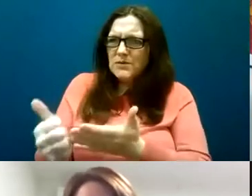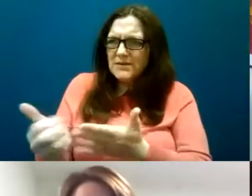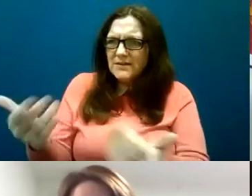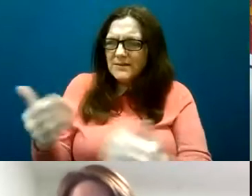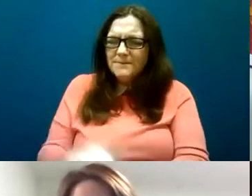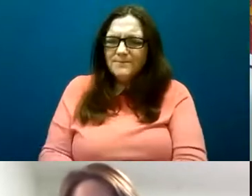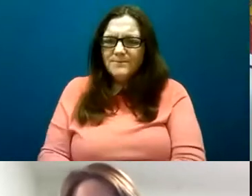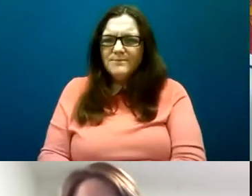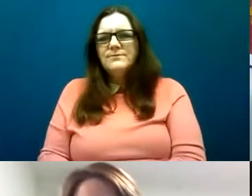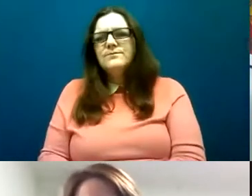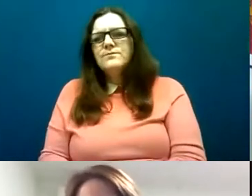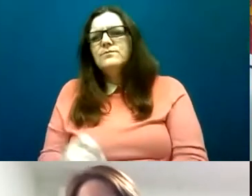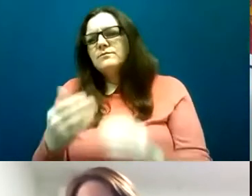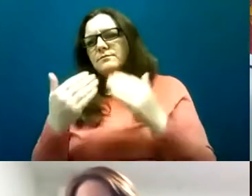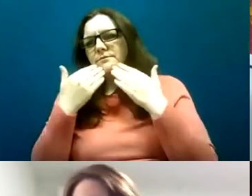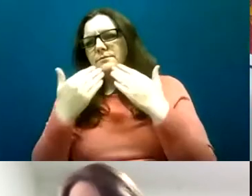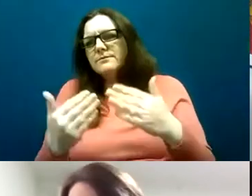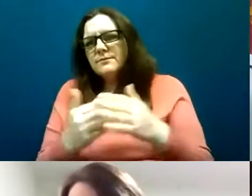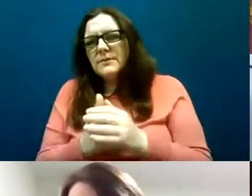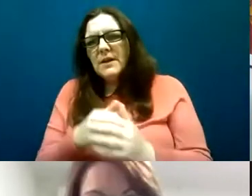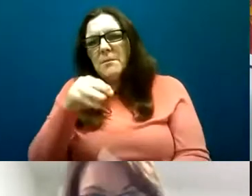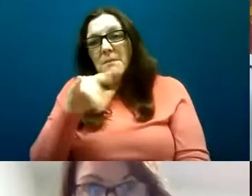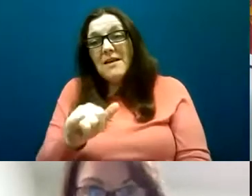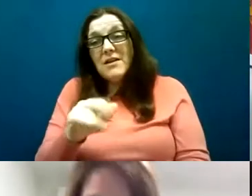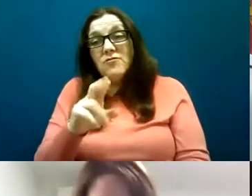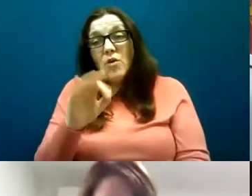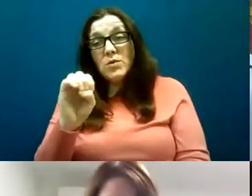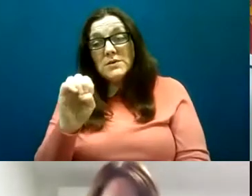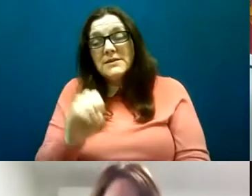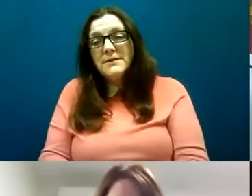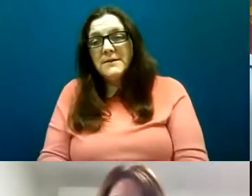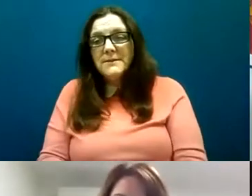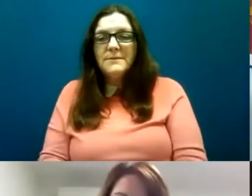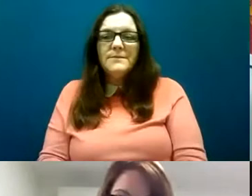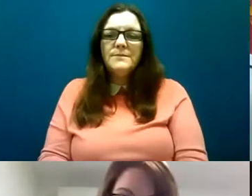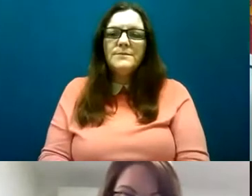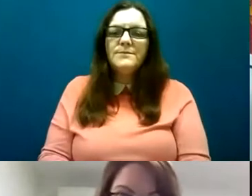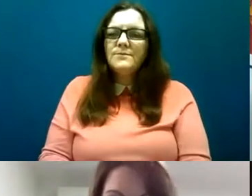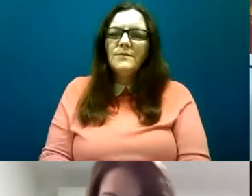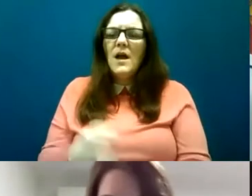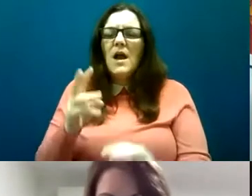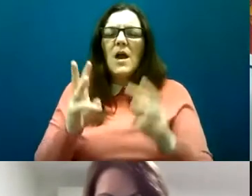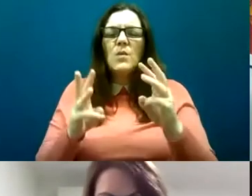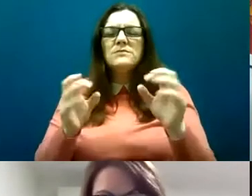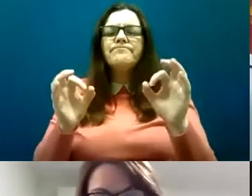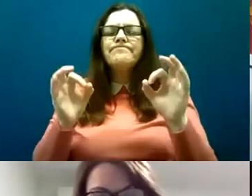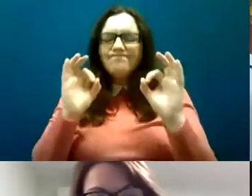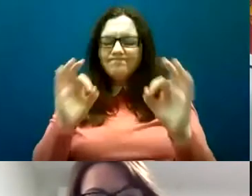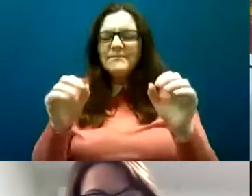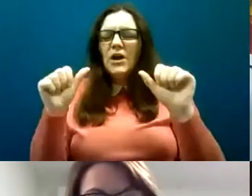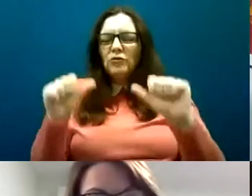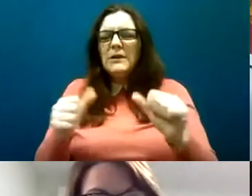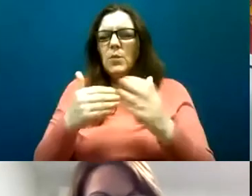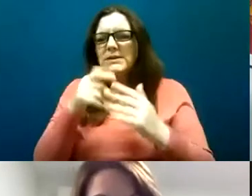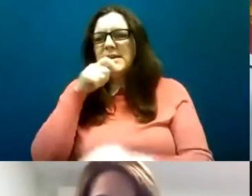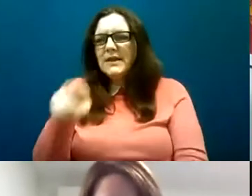thanks Mary-Anne Mary-Rose you want to come in there I would completely concur with what Mary-Anne said I think